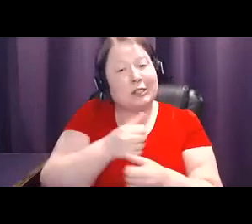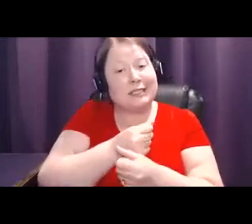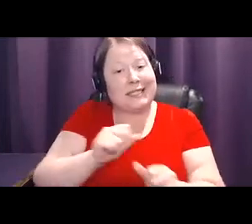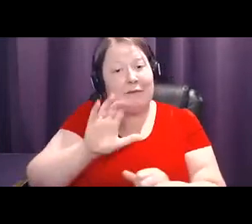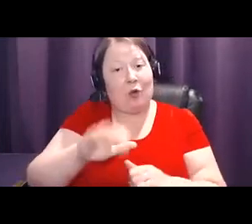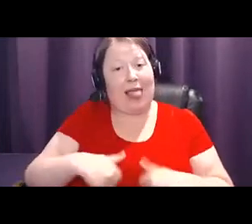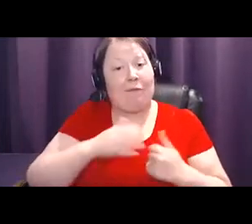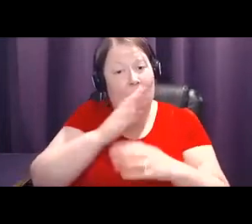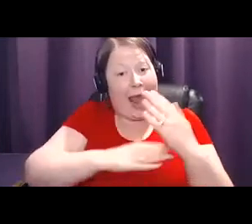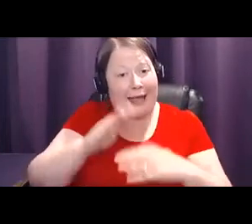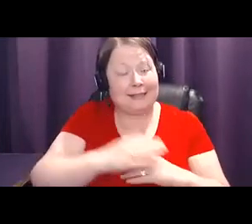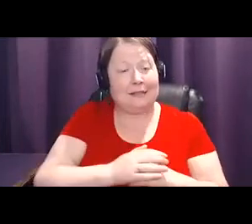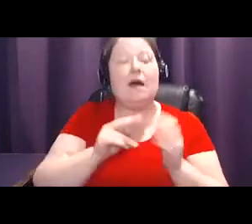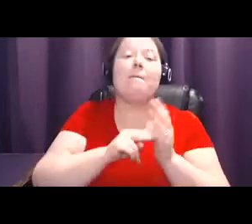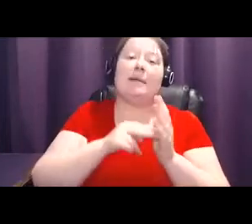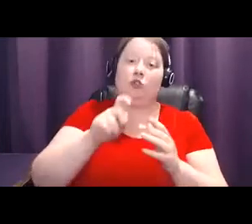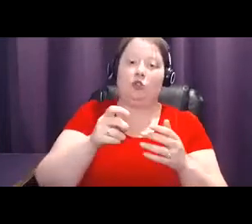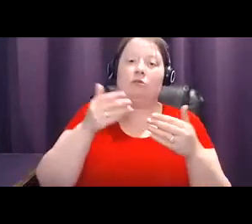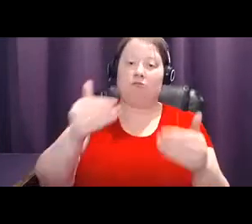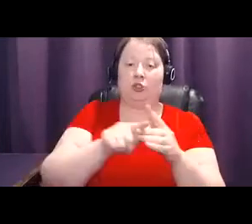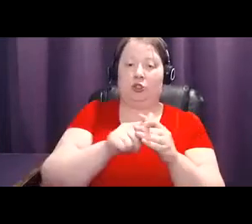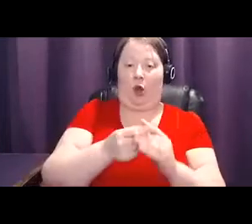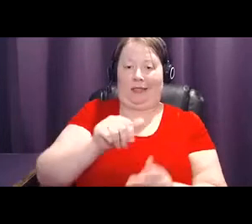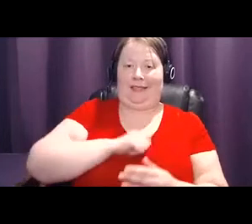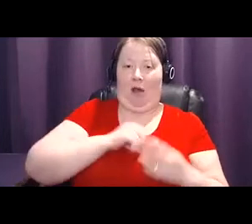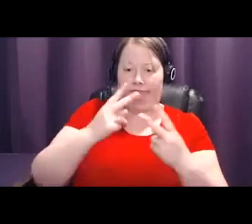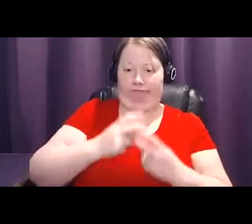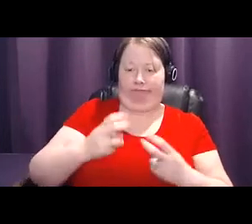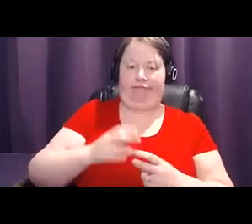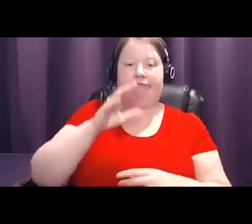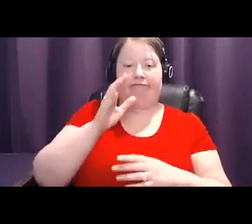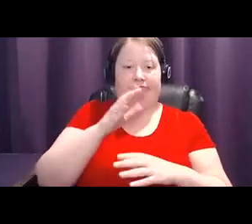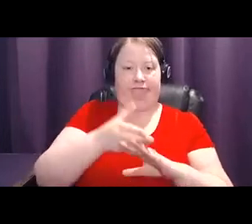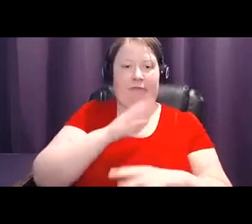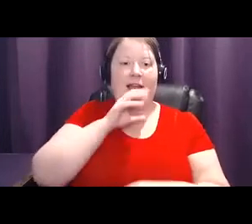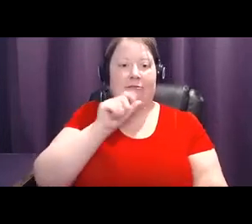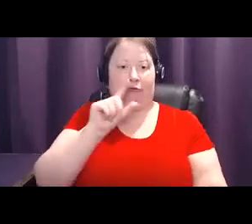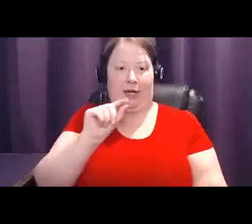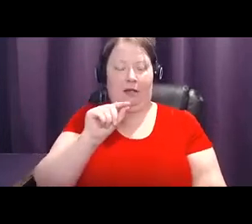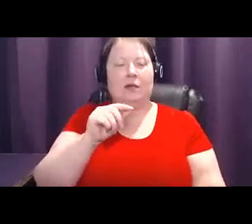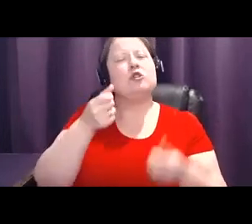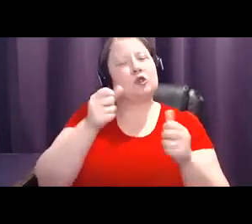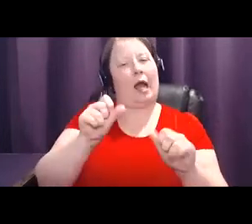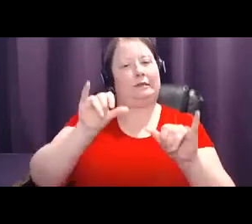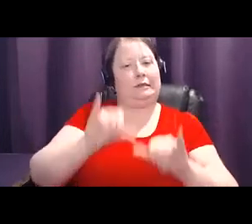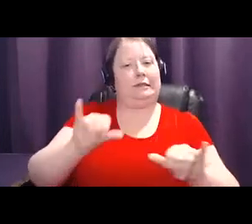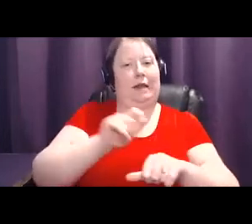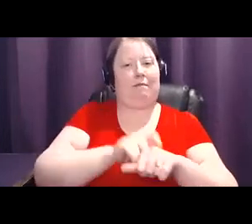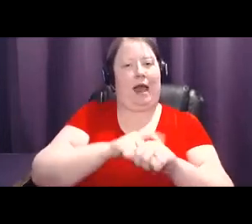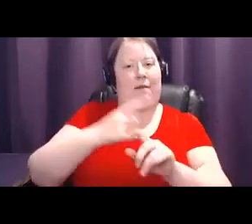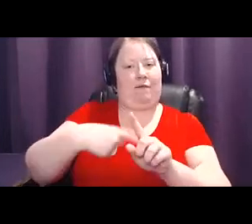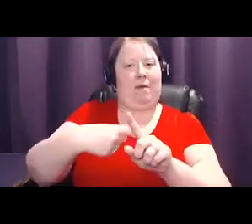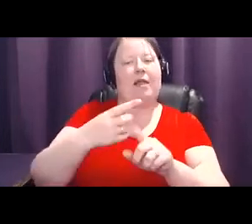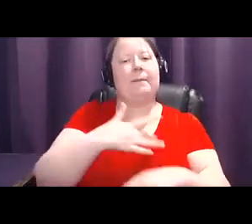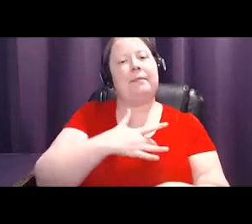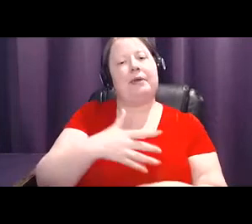by age 20. Try to do it the same time every month, ideally in the week after your period. Every breast has lumps and bumps.